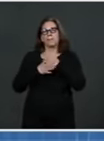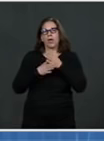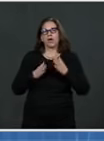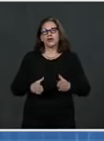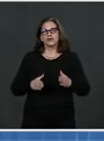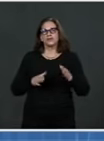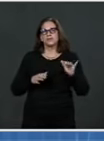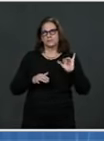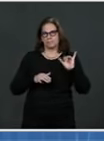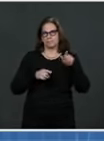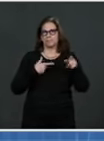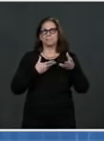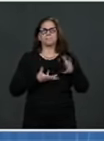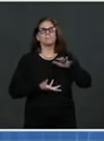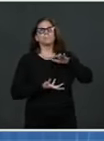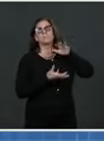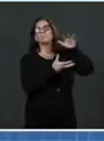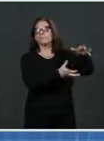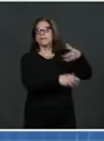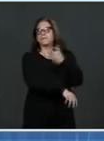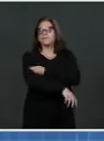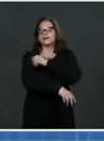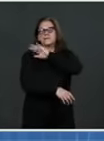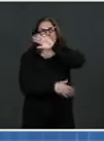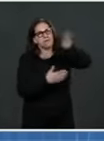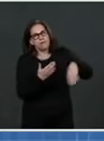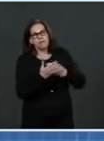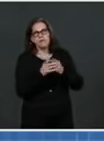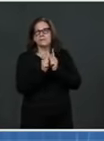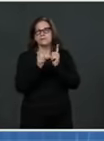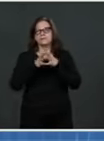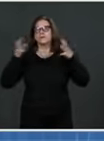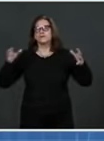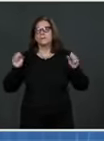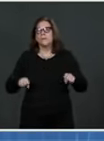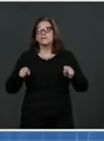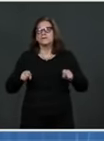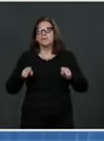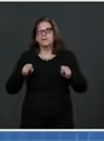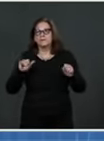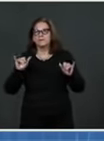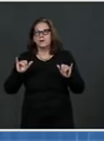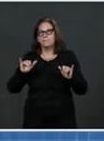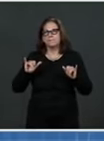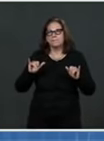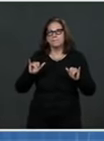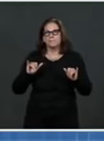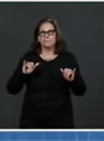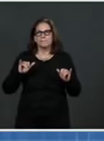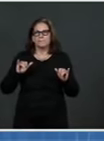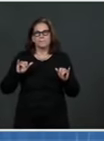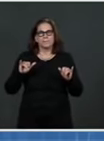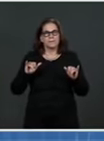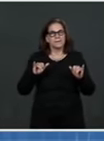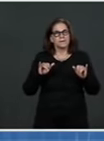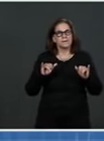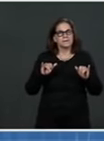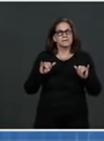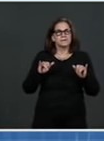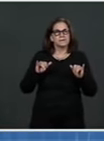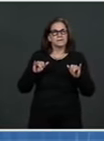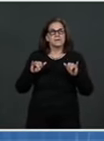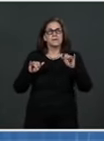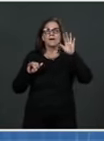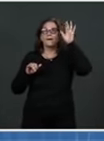as possible through a multitude of channels, including the federal retail pharmacy program, through FEMA's community vaccination centers and